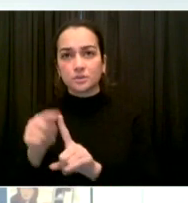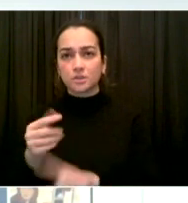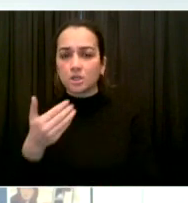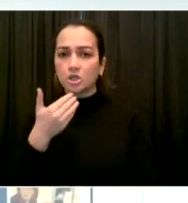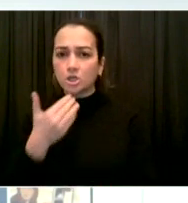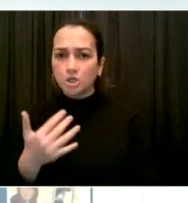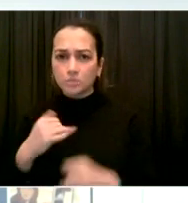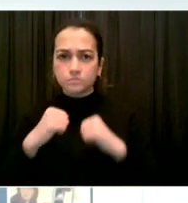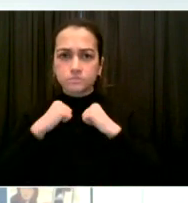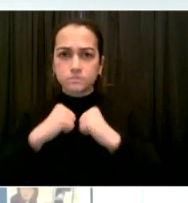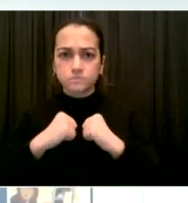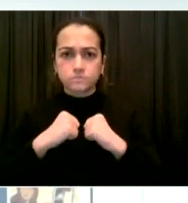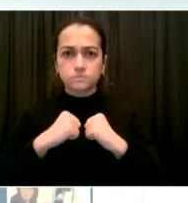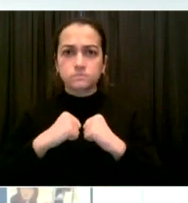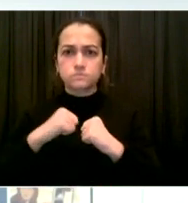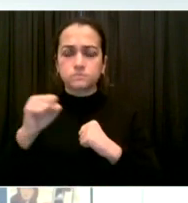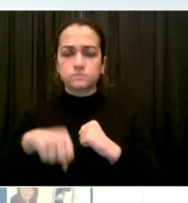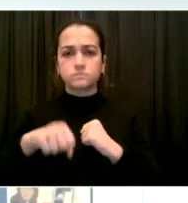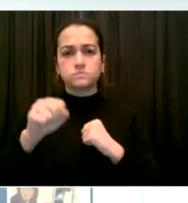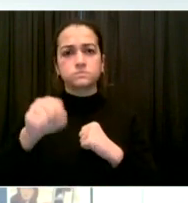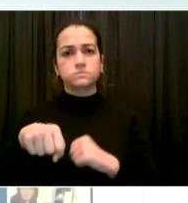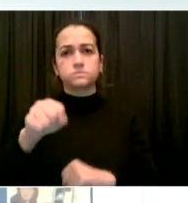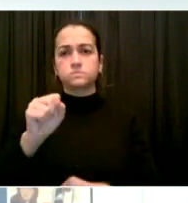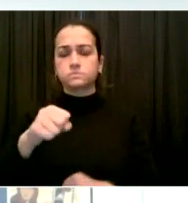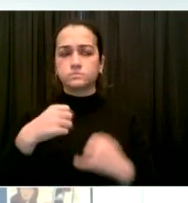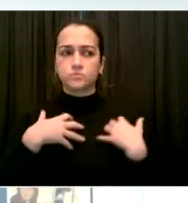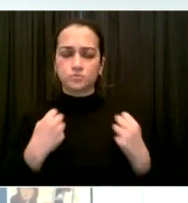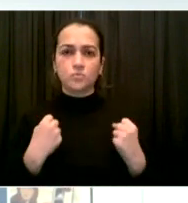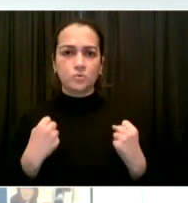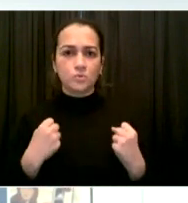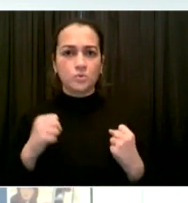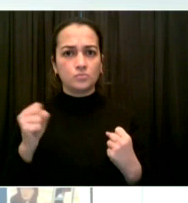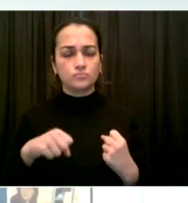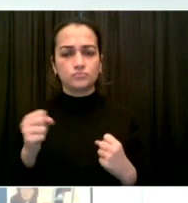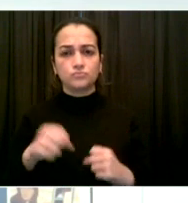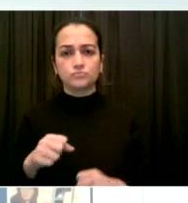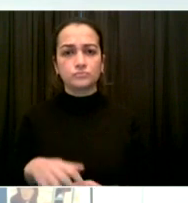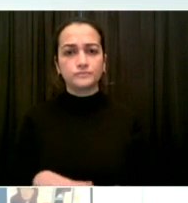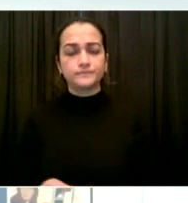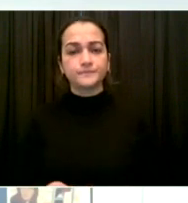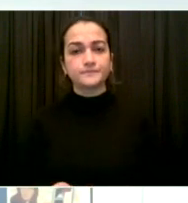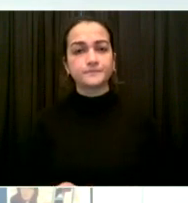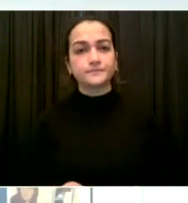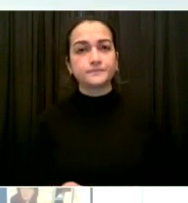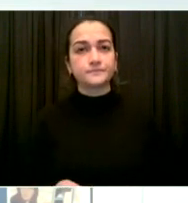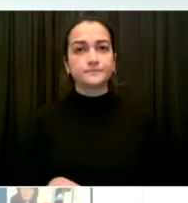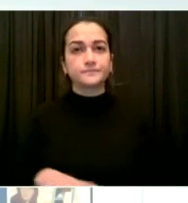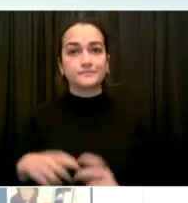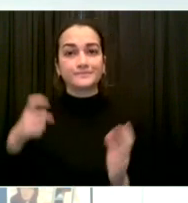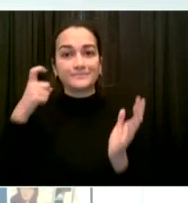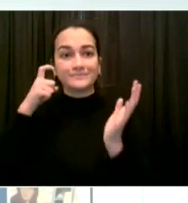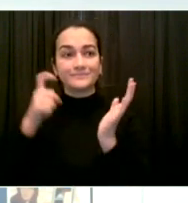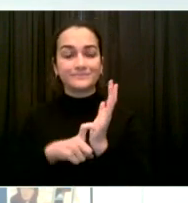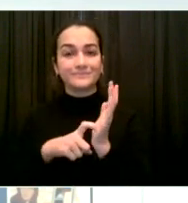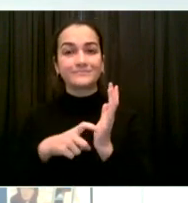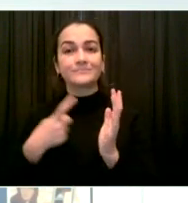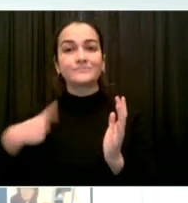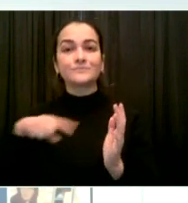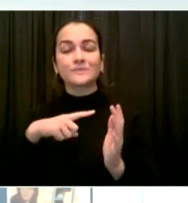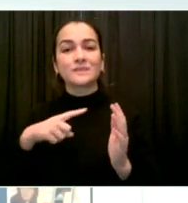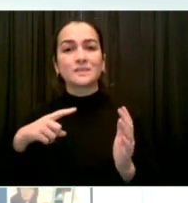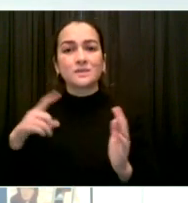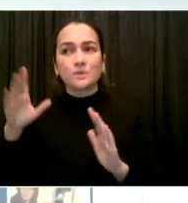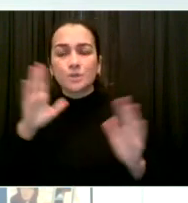Third, the people that I am most worried about with Omicron are those that remain unvaccinated.